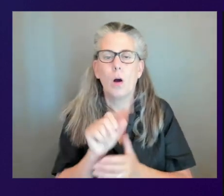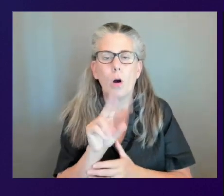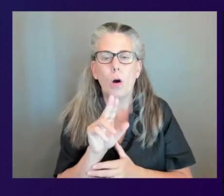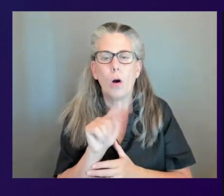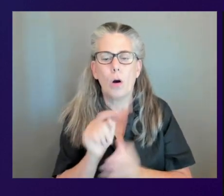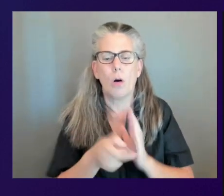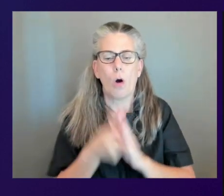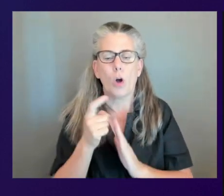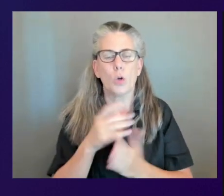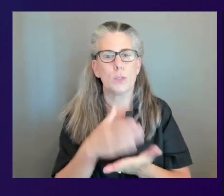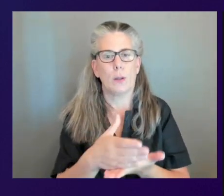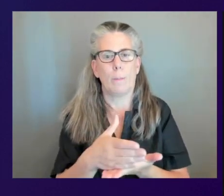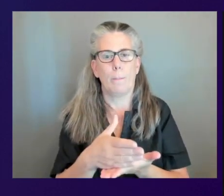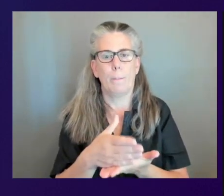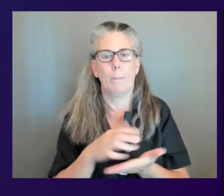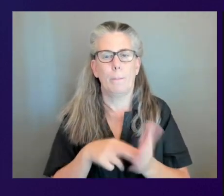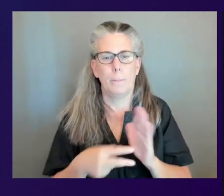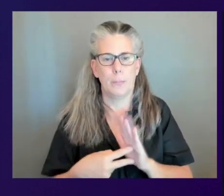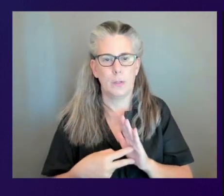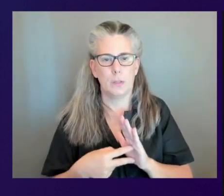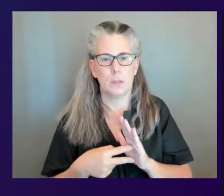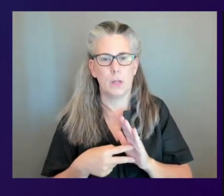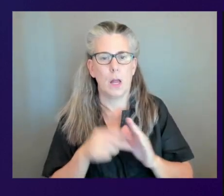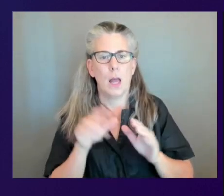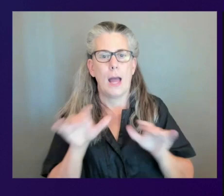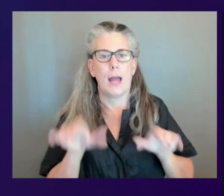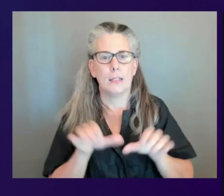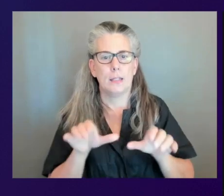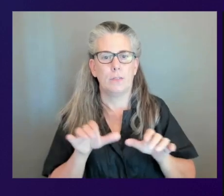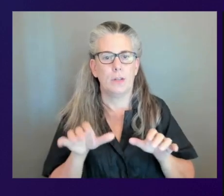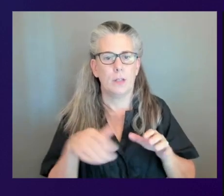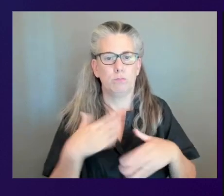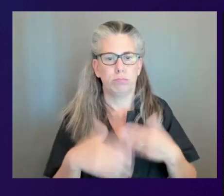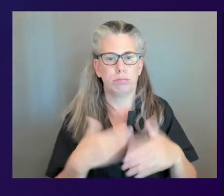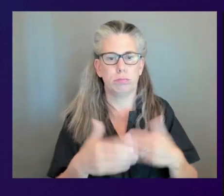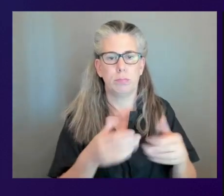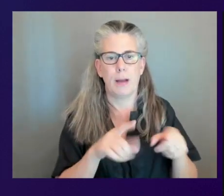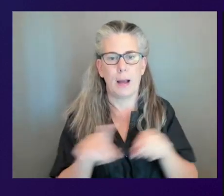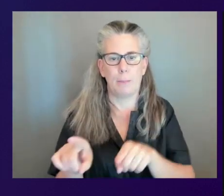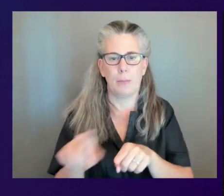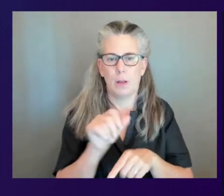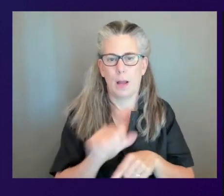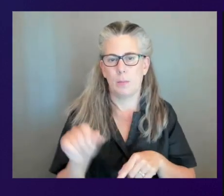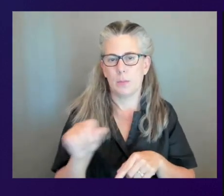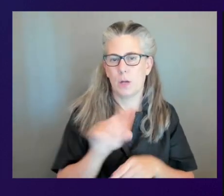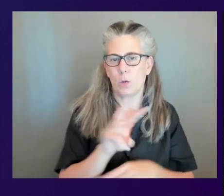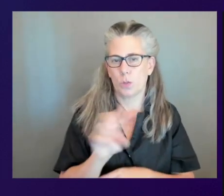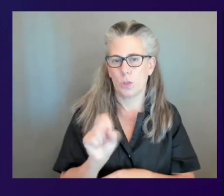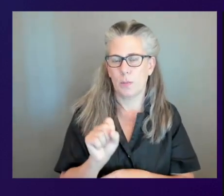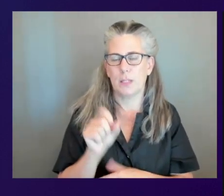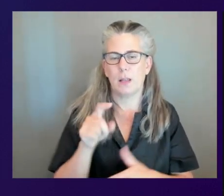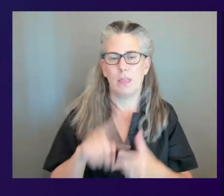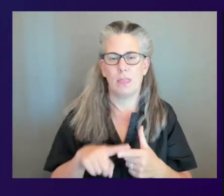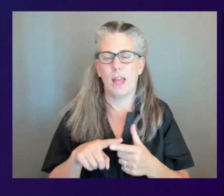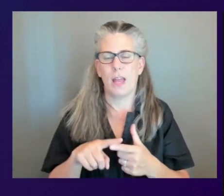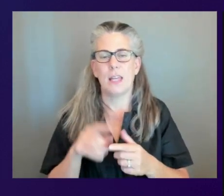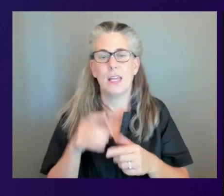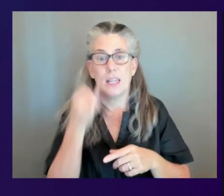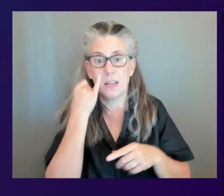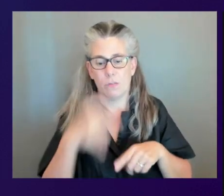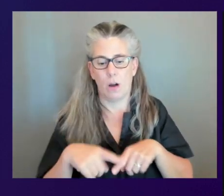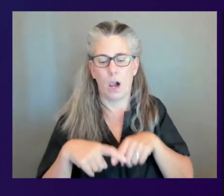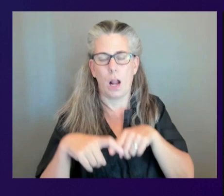there's activity on the amazon workspace and then automatically stopping it when there's no activity over a certain period of time exactly and the